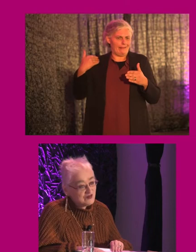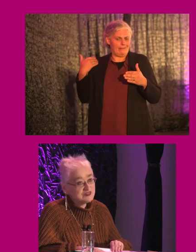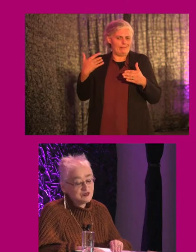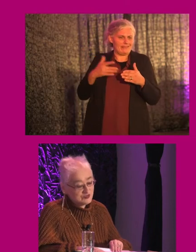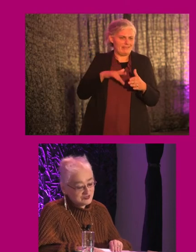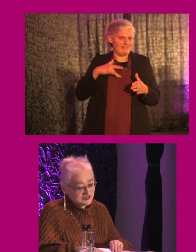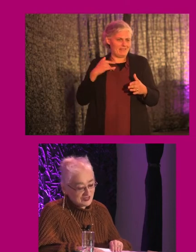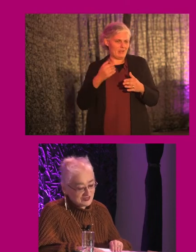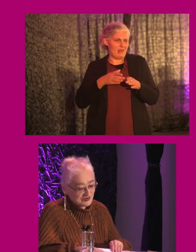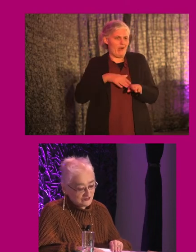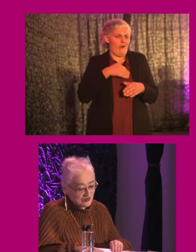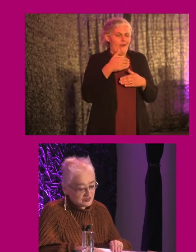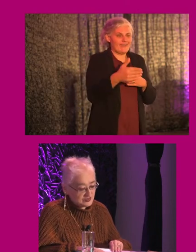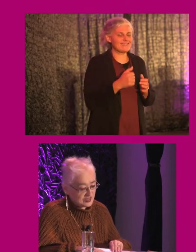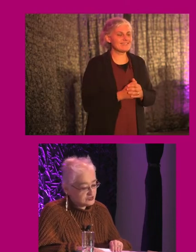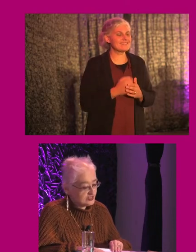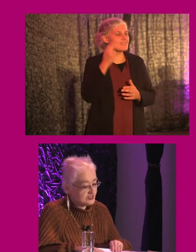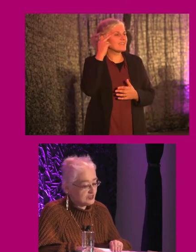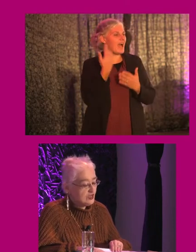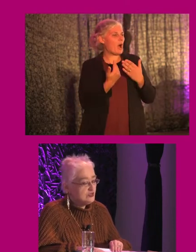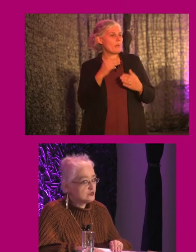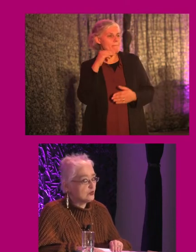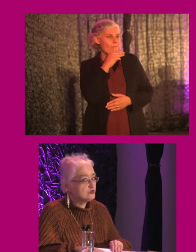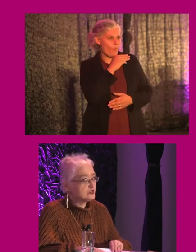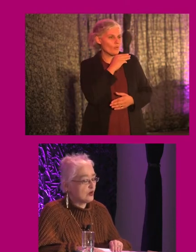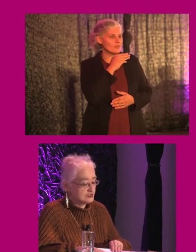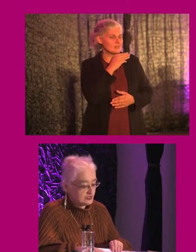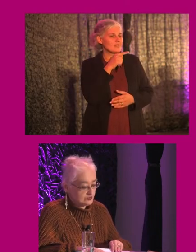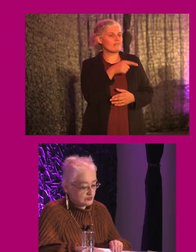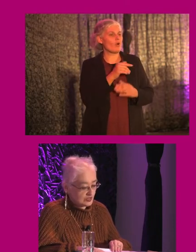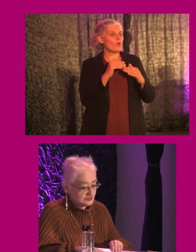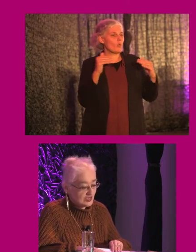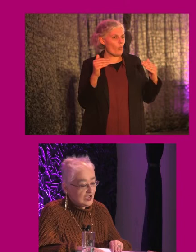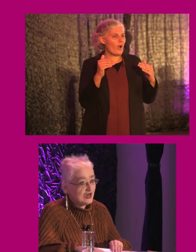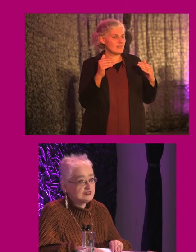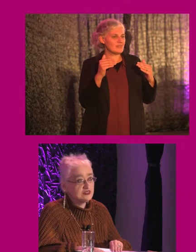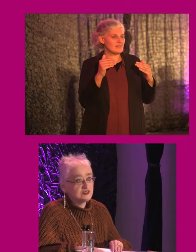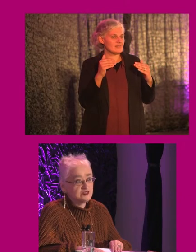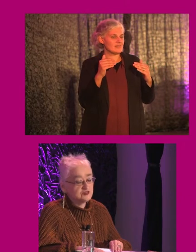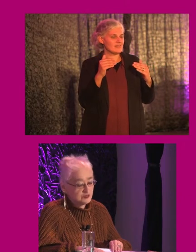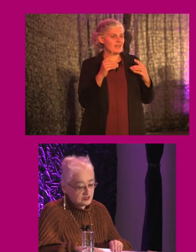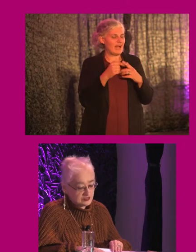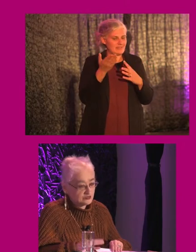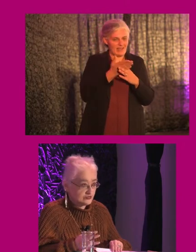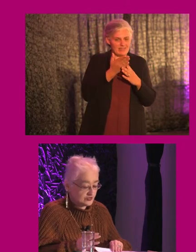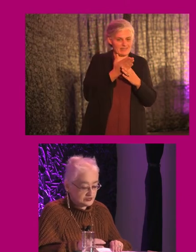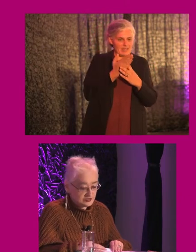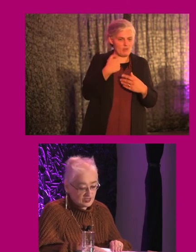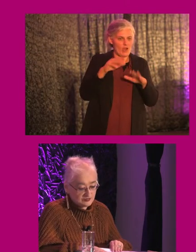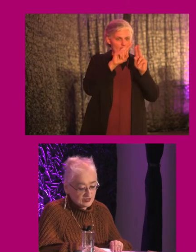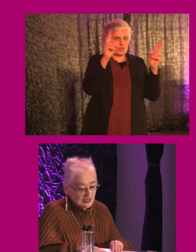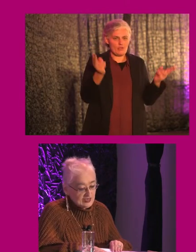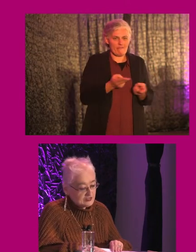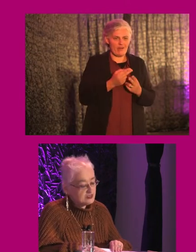I have a deep understanding of how essential it is to approach equality and human rights and indeed accessibility or universal